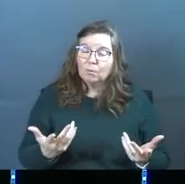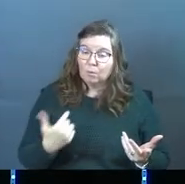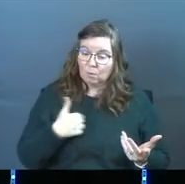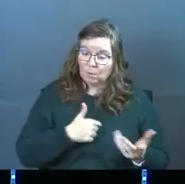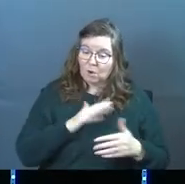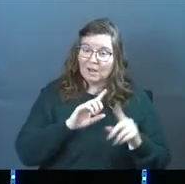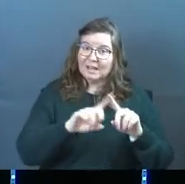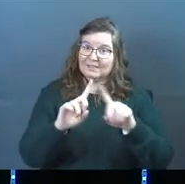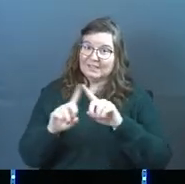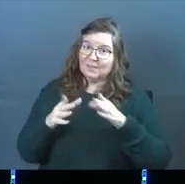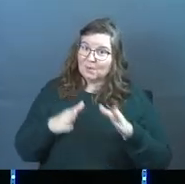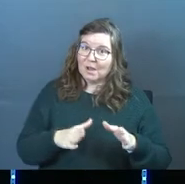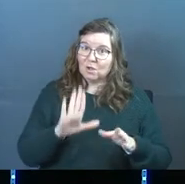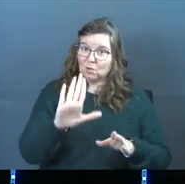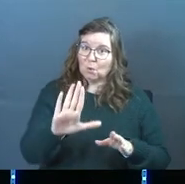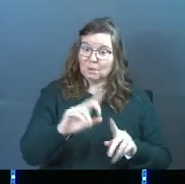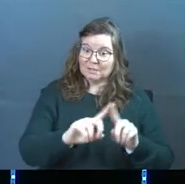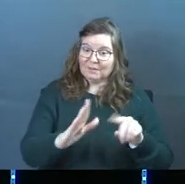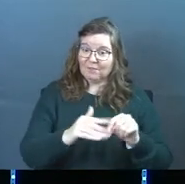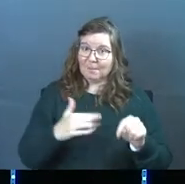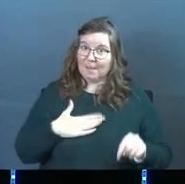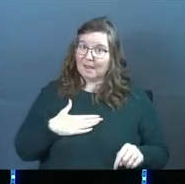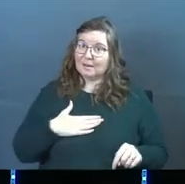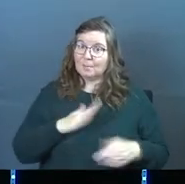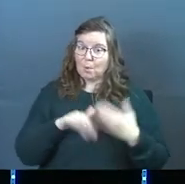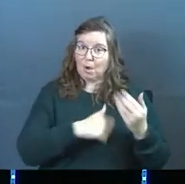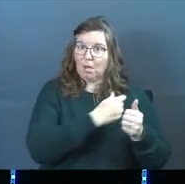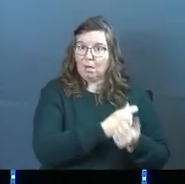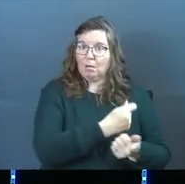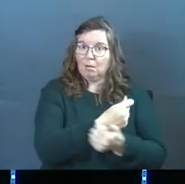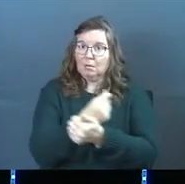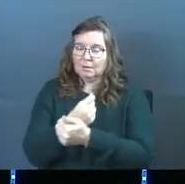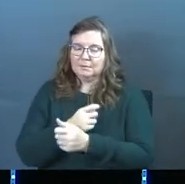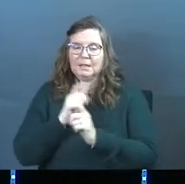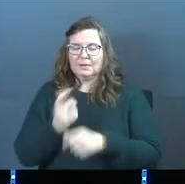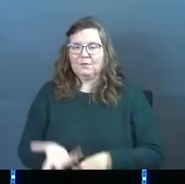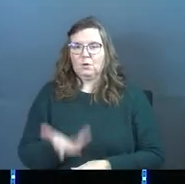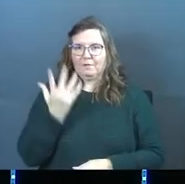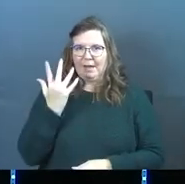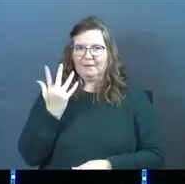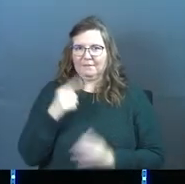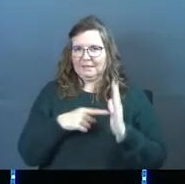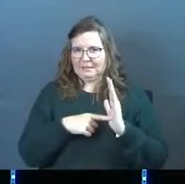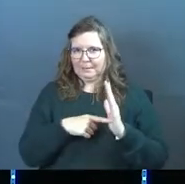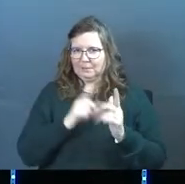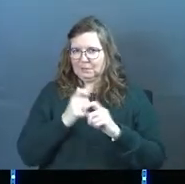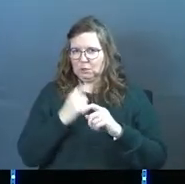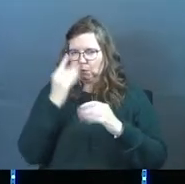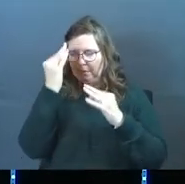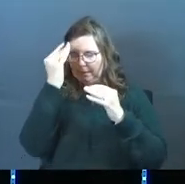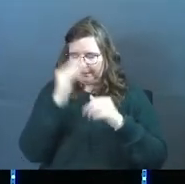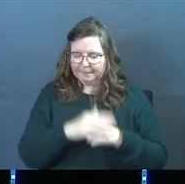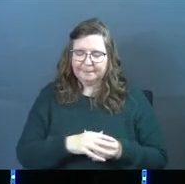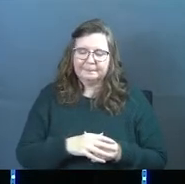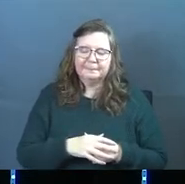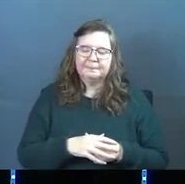We've all got different ones. Yours are different than mine. Let me give you five to get you going.